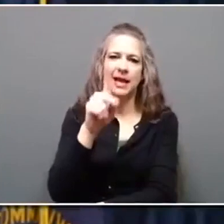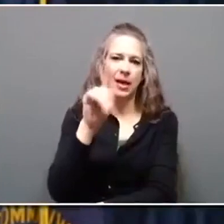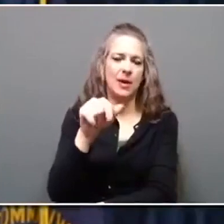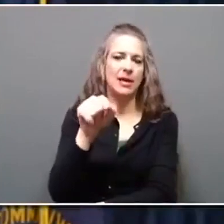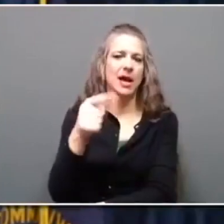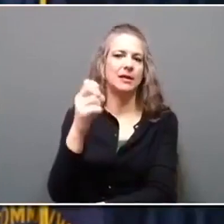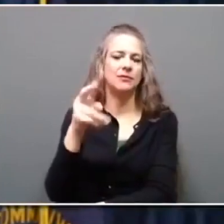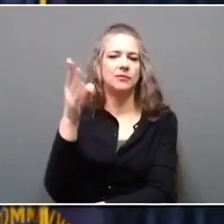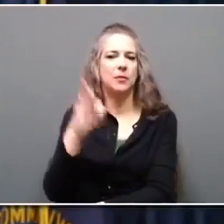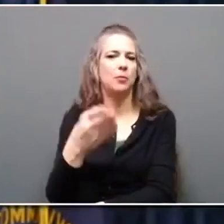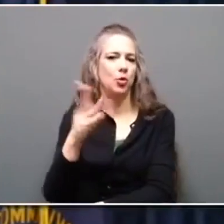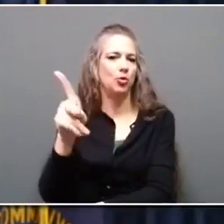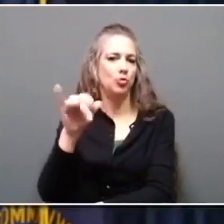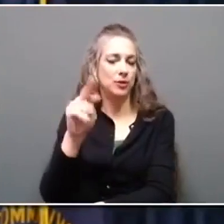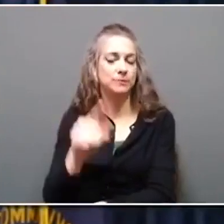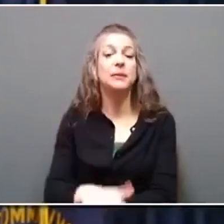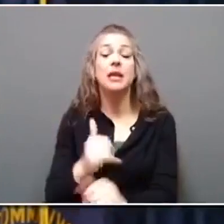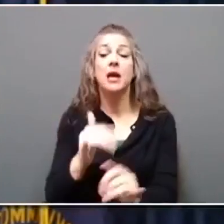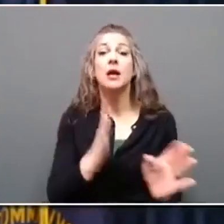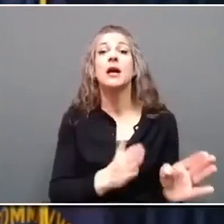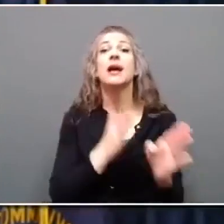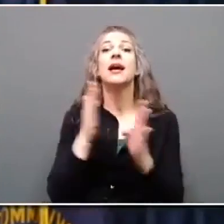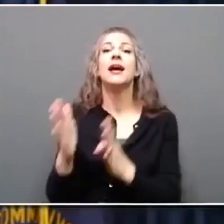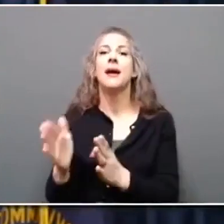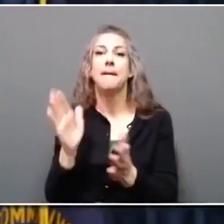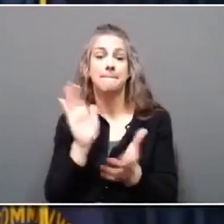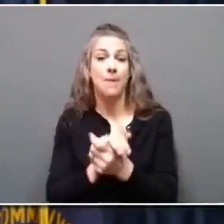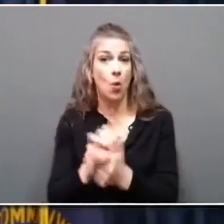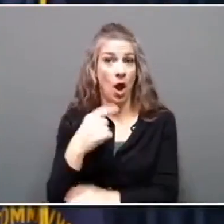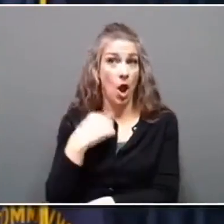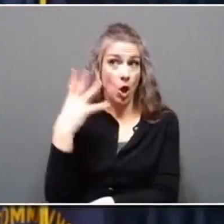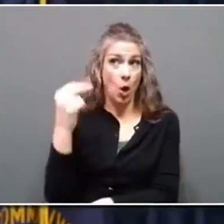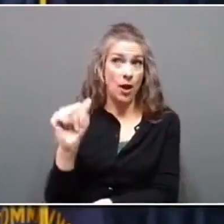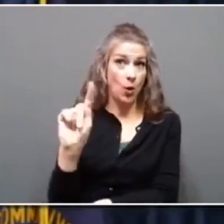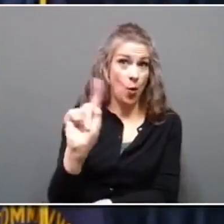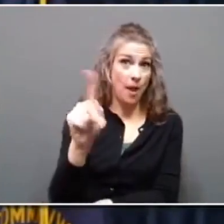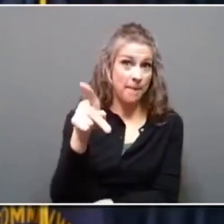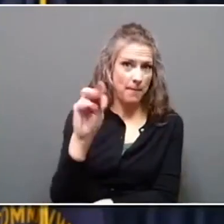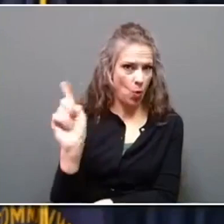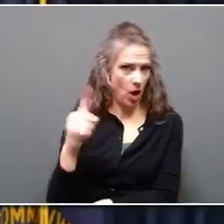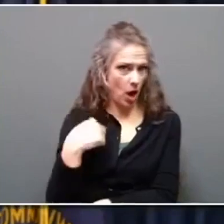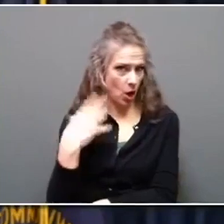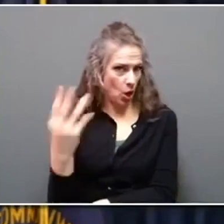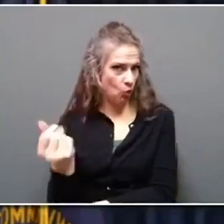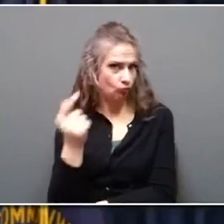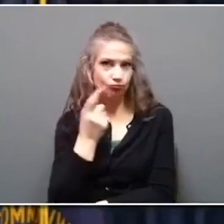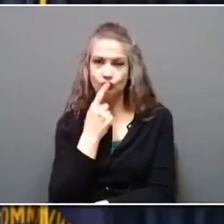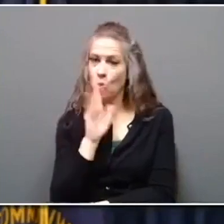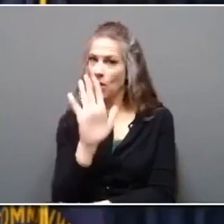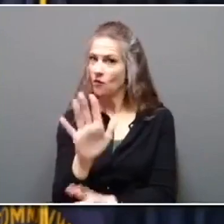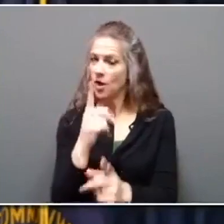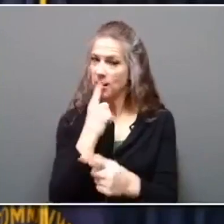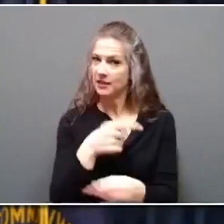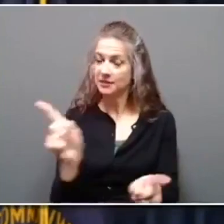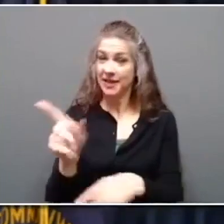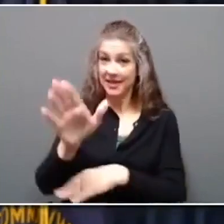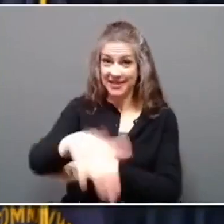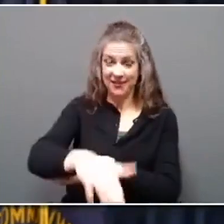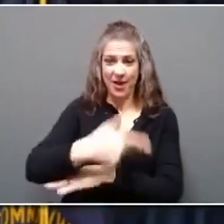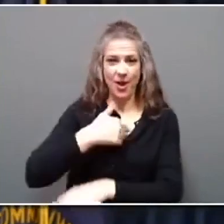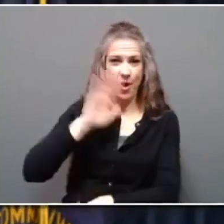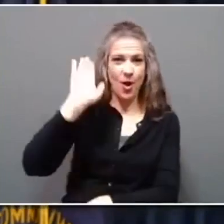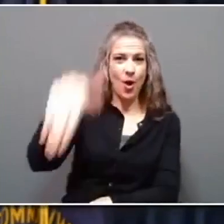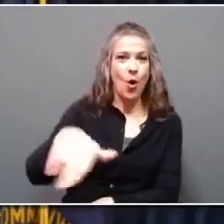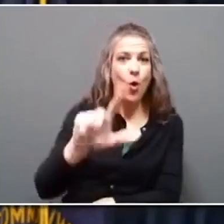talk about where I'm headed at exactly 1 p.m. today, another great announcement. Later this afternoon, I'll be in Louisville with Mayor